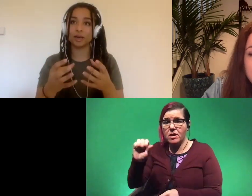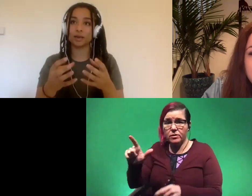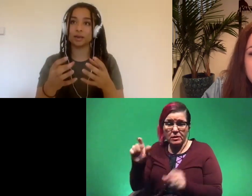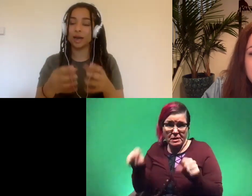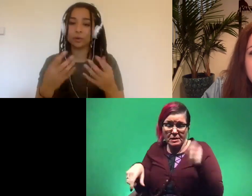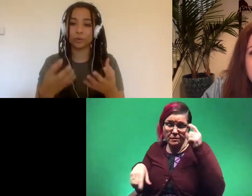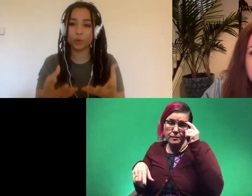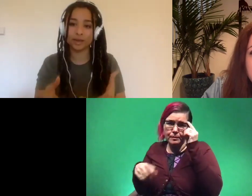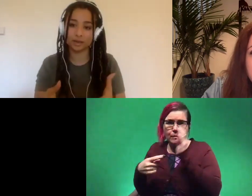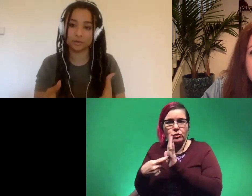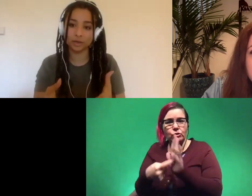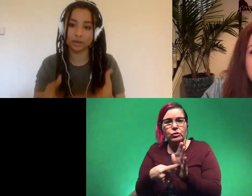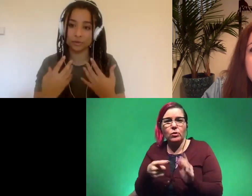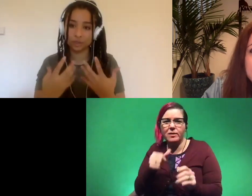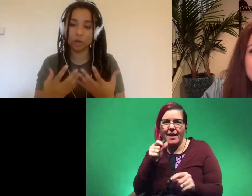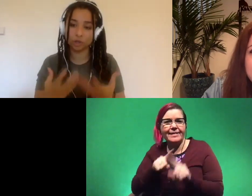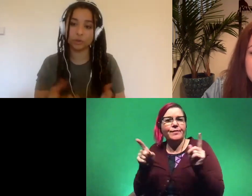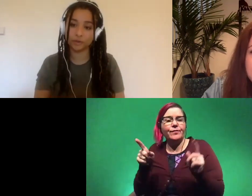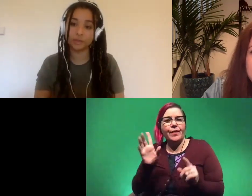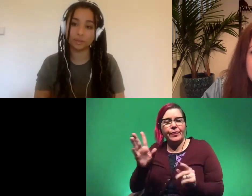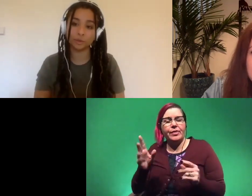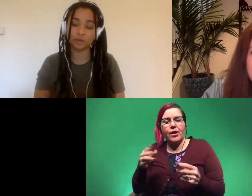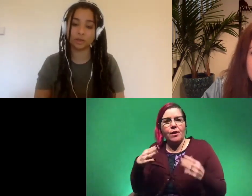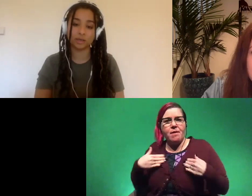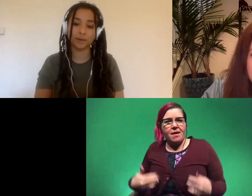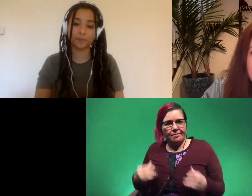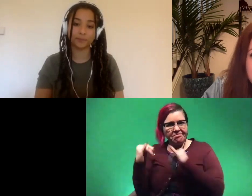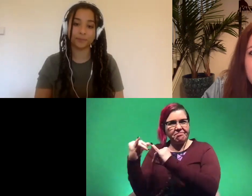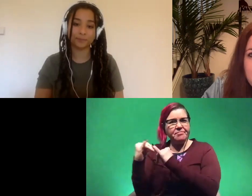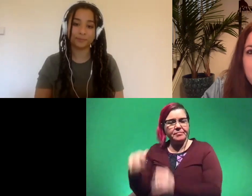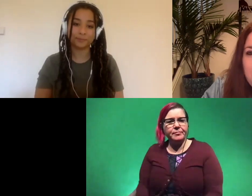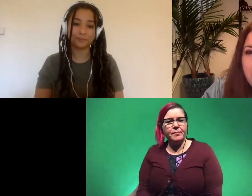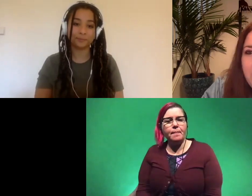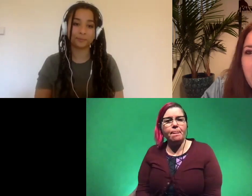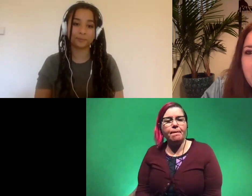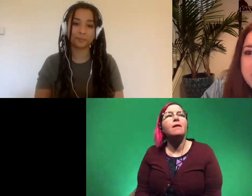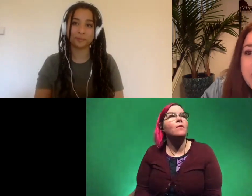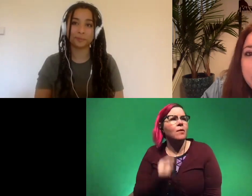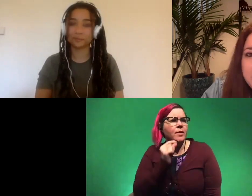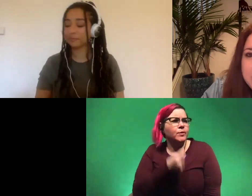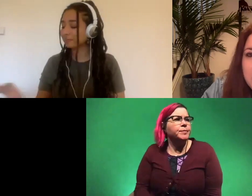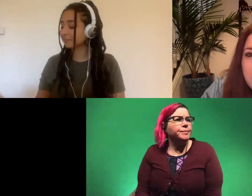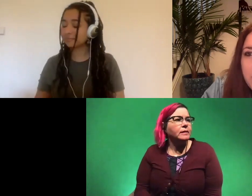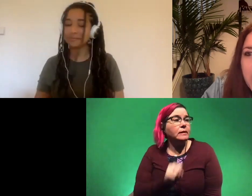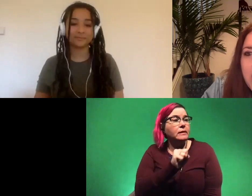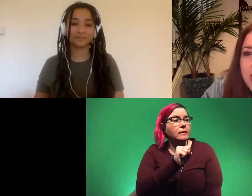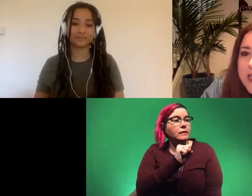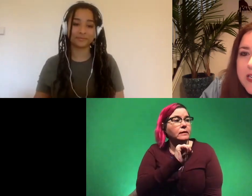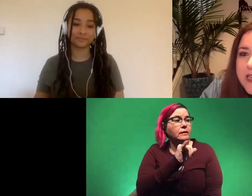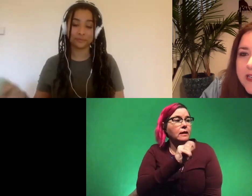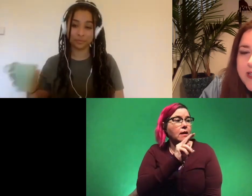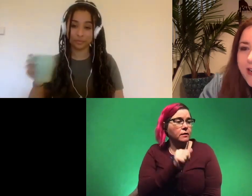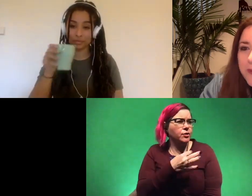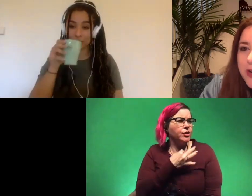that yeah they weren't that different their physiology was very similar to ours today super cool um sienna would like to know uh